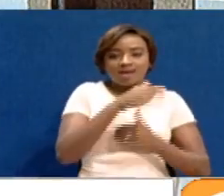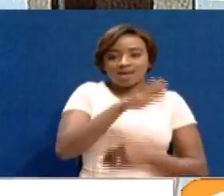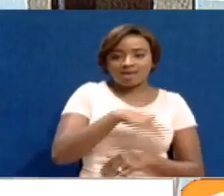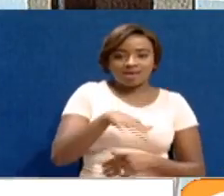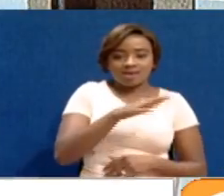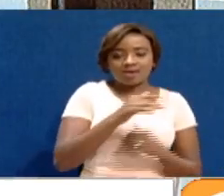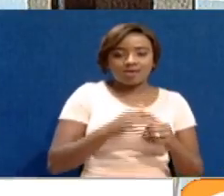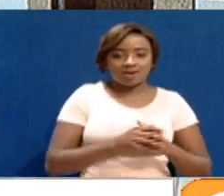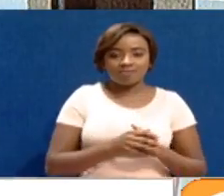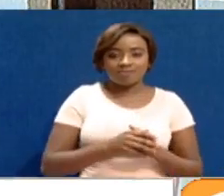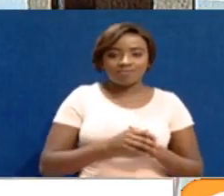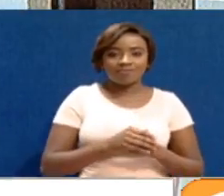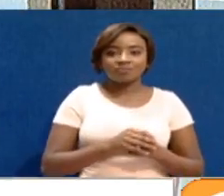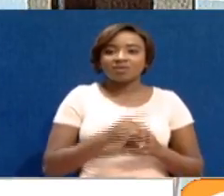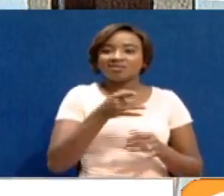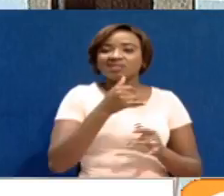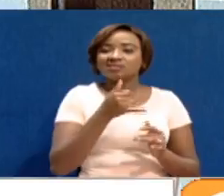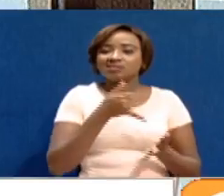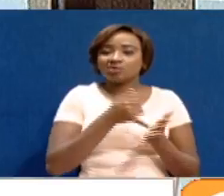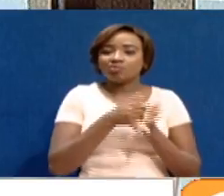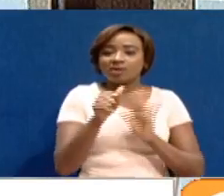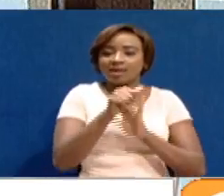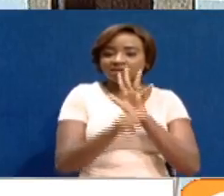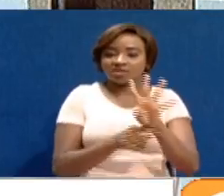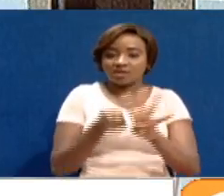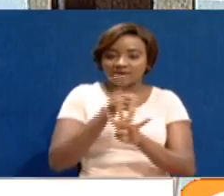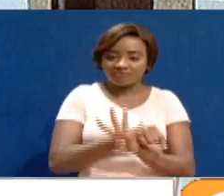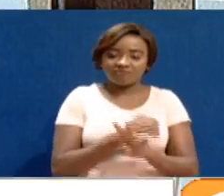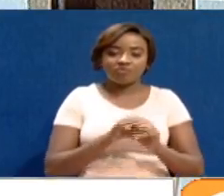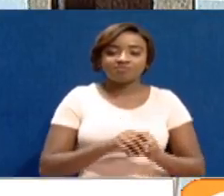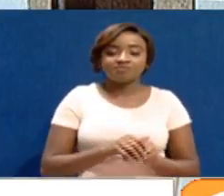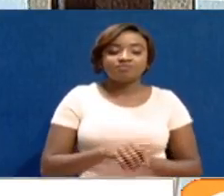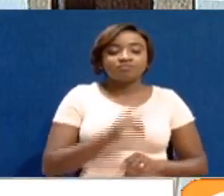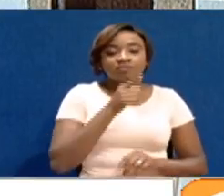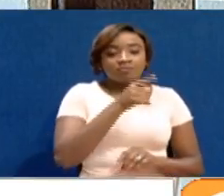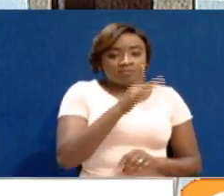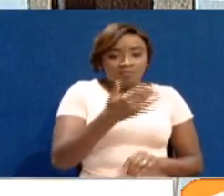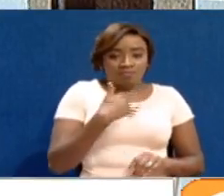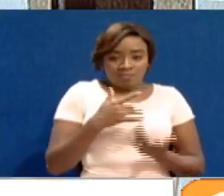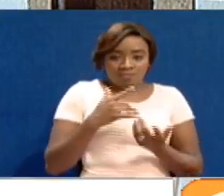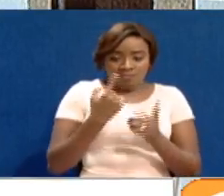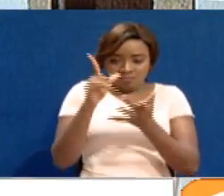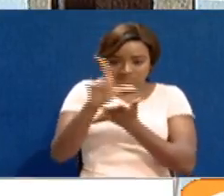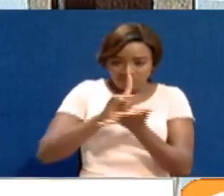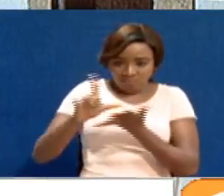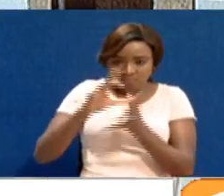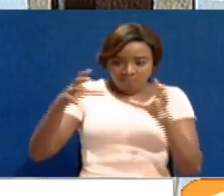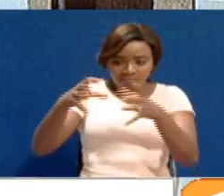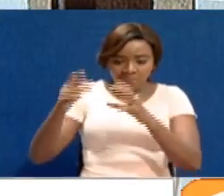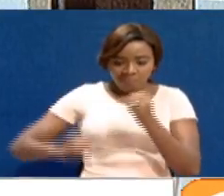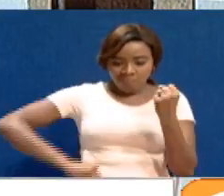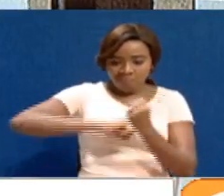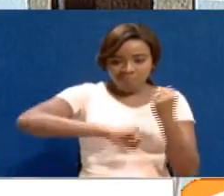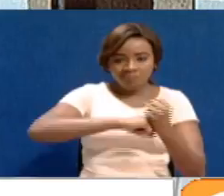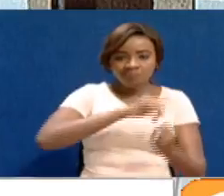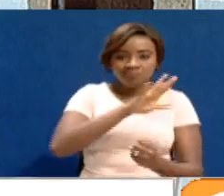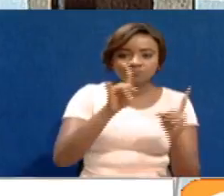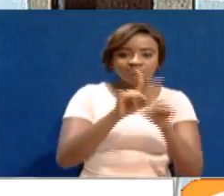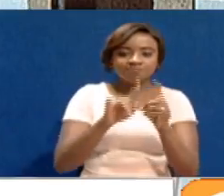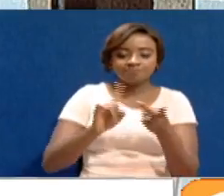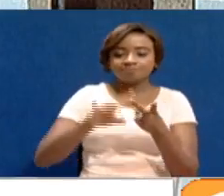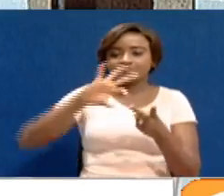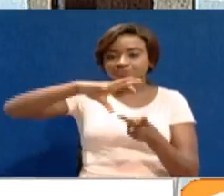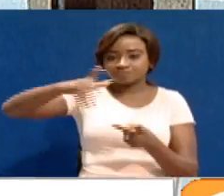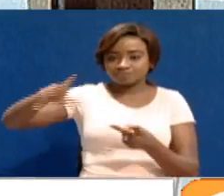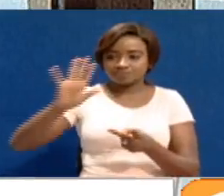Housing Agenda. The 14-month project, which is funded by Local Authorities Pension Trust and the County Pension Fund,